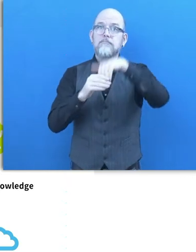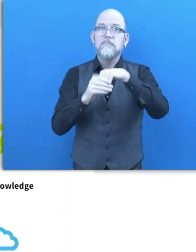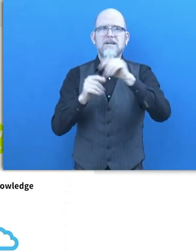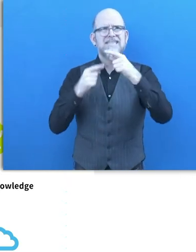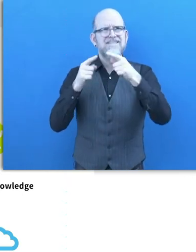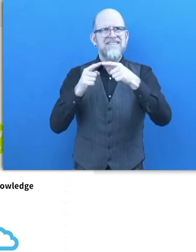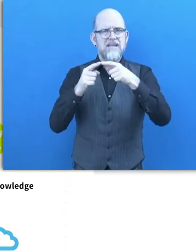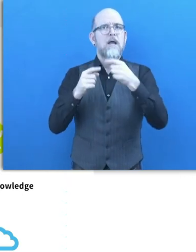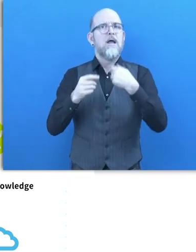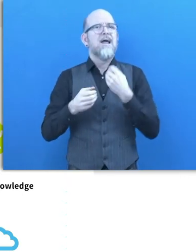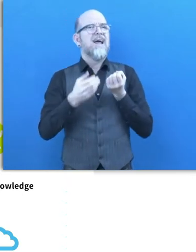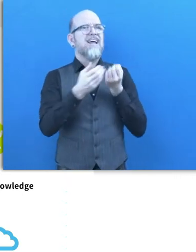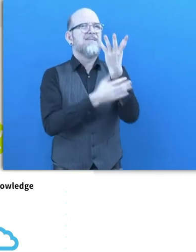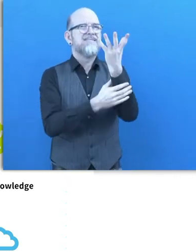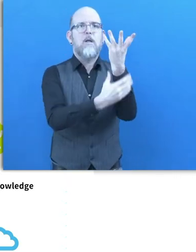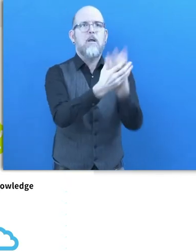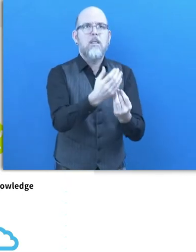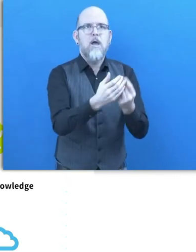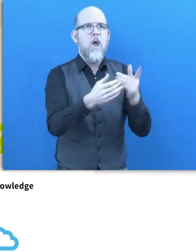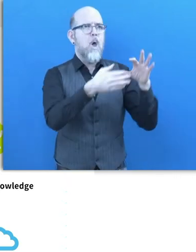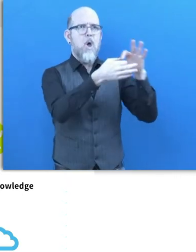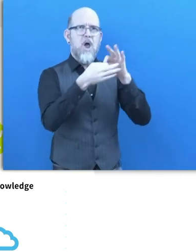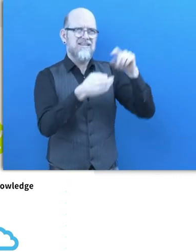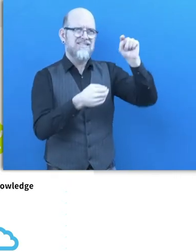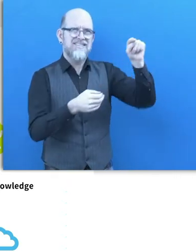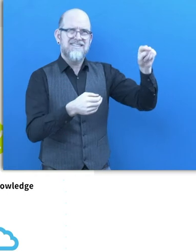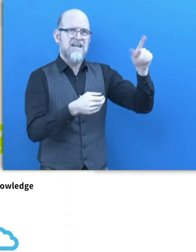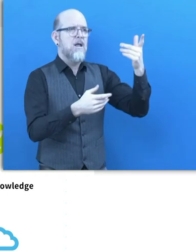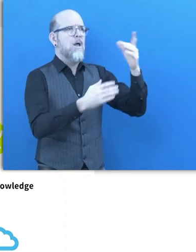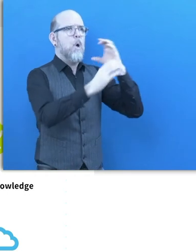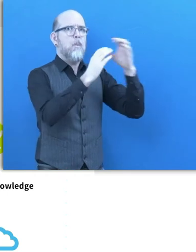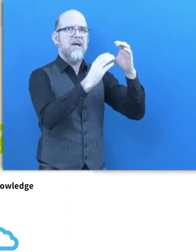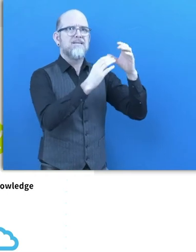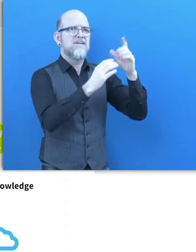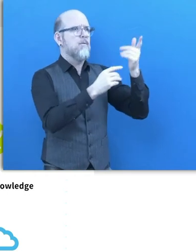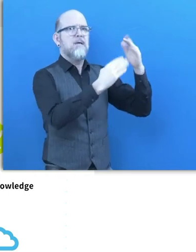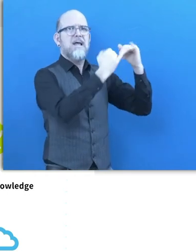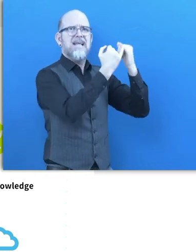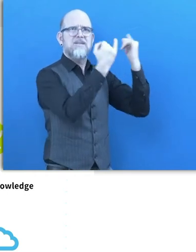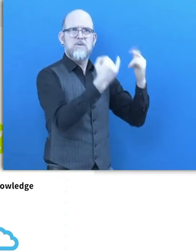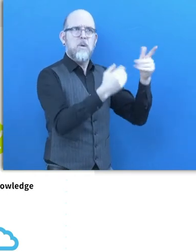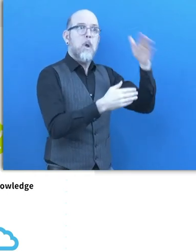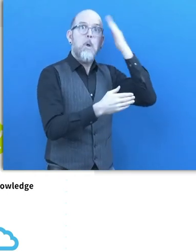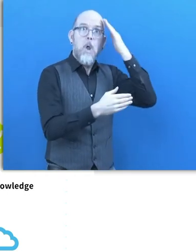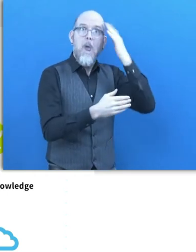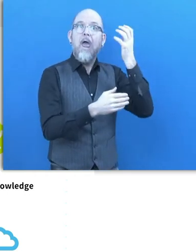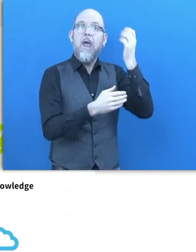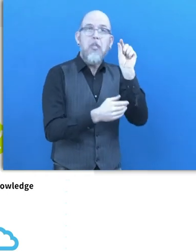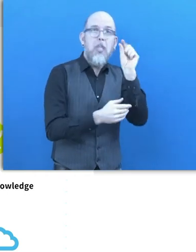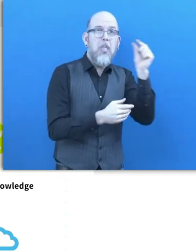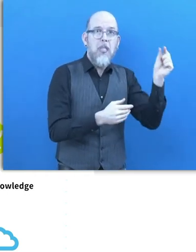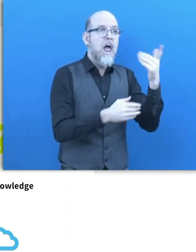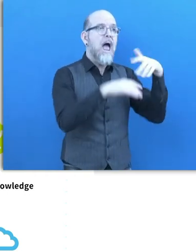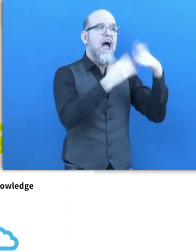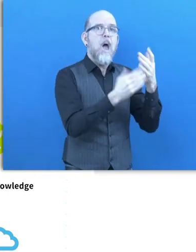lack the competence to communicate what they do and distribute their information to make what they do publicly known.